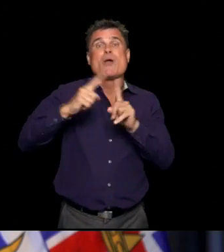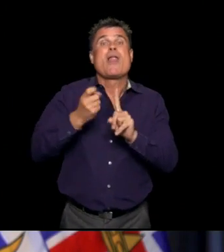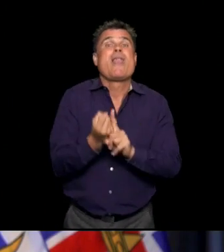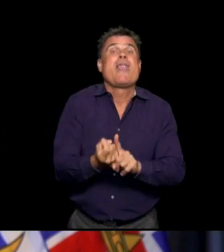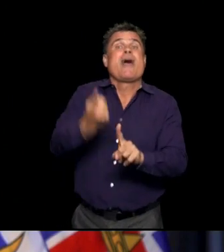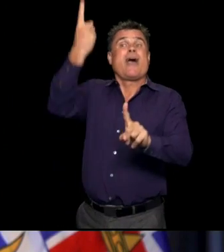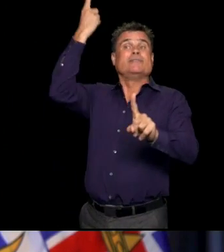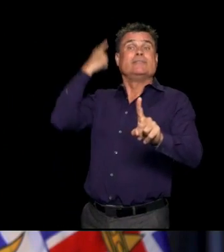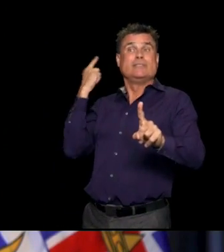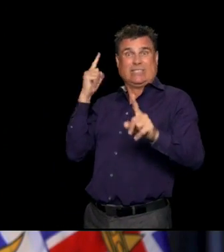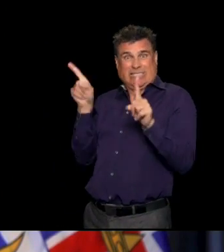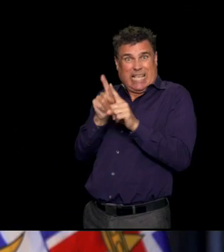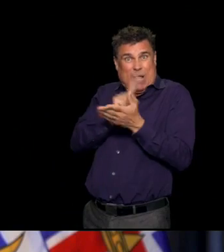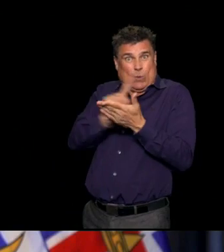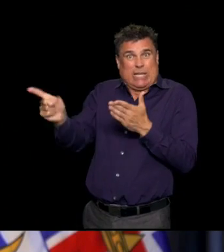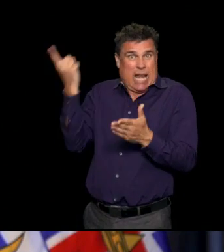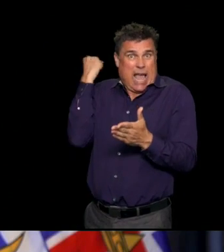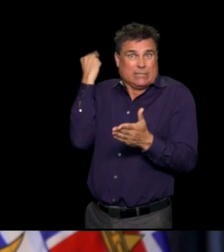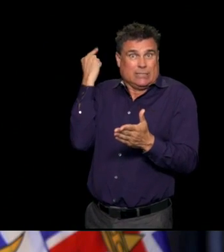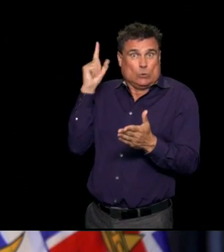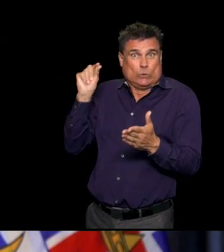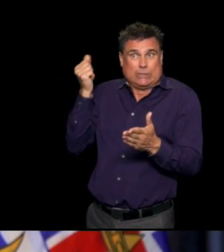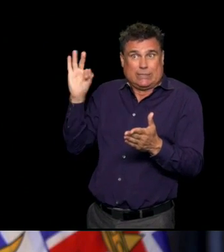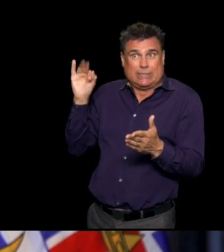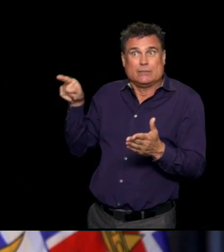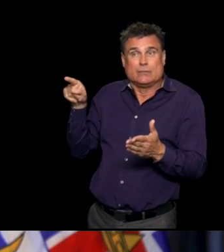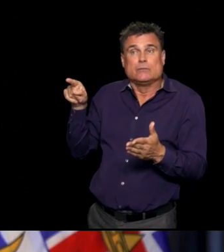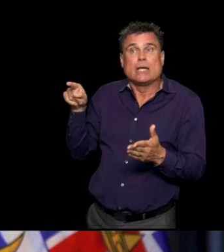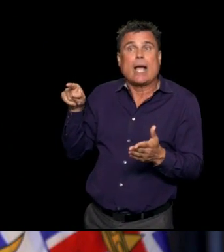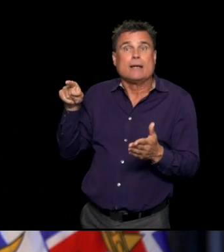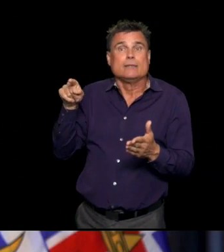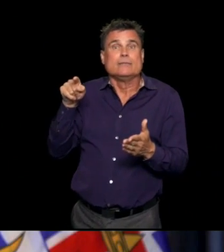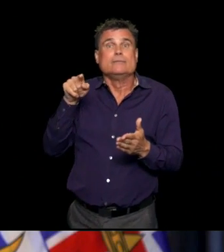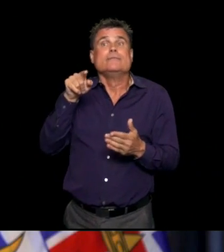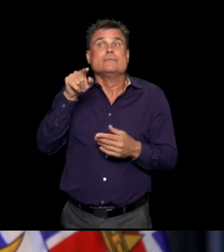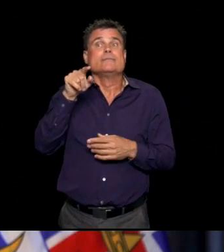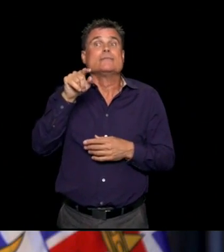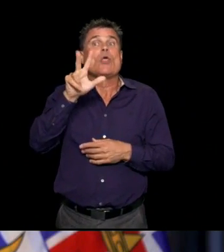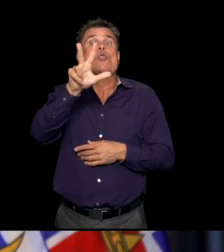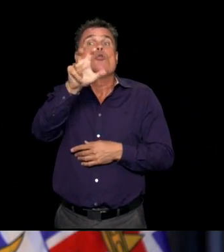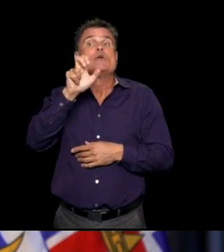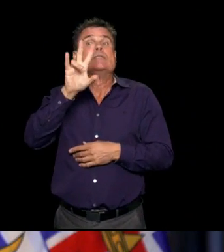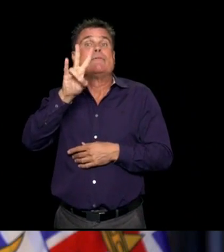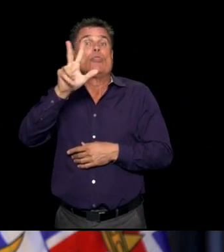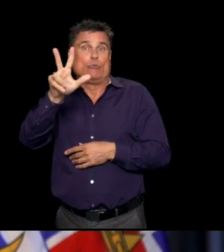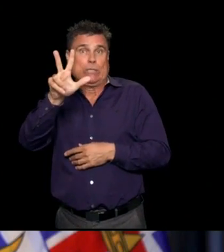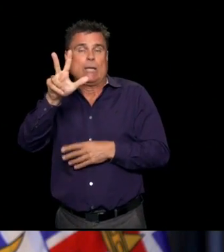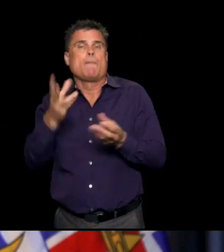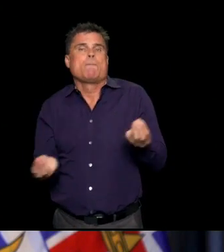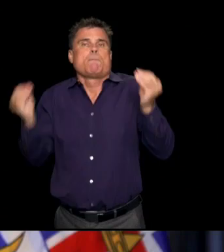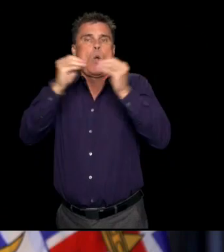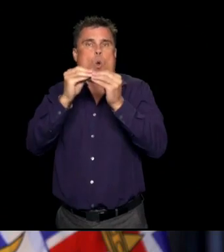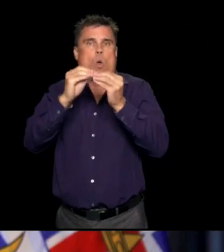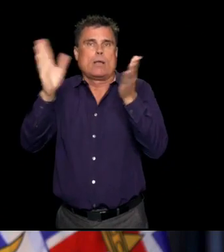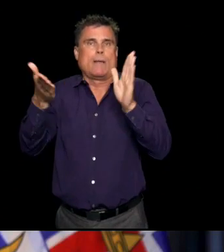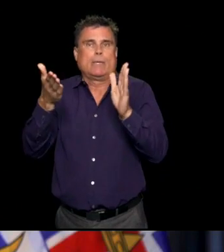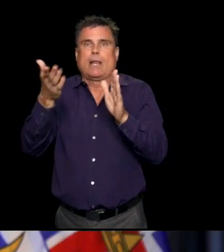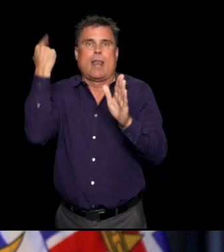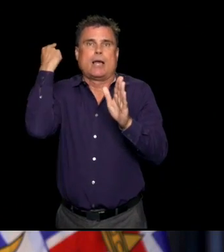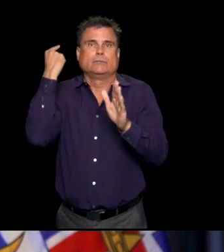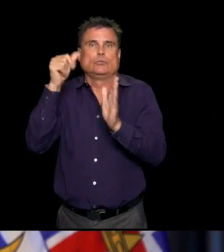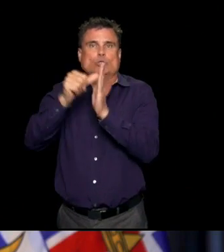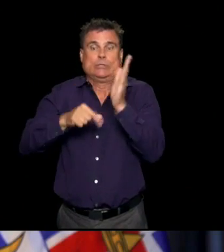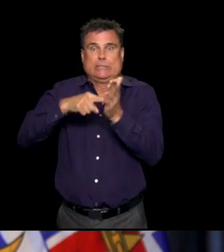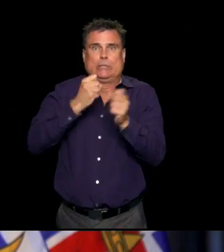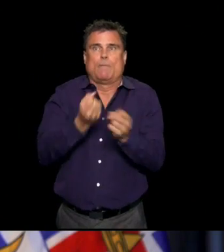Put that in context, that's 373 more surgeries than the same period last year. This week, we completed 6